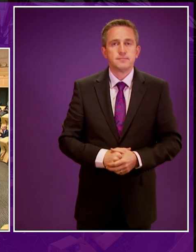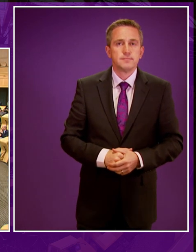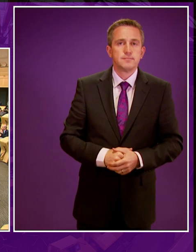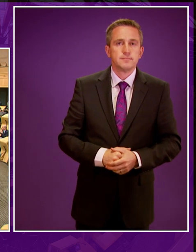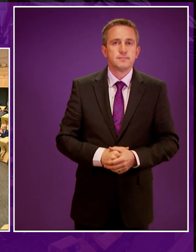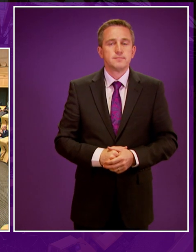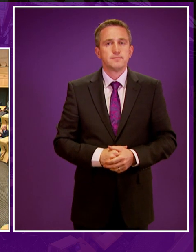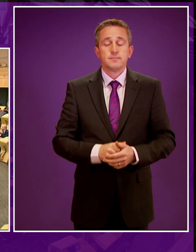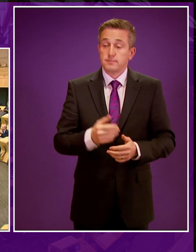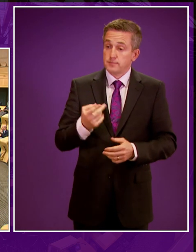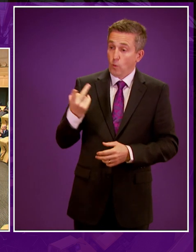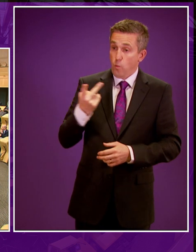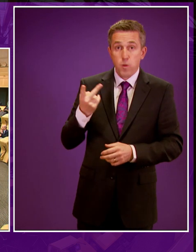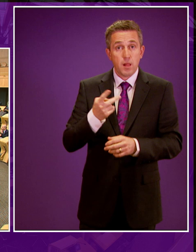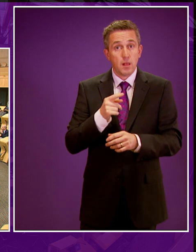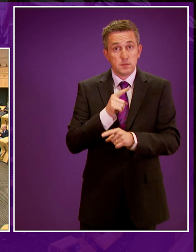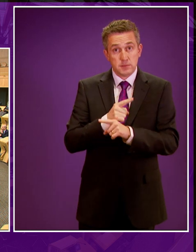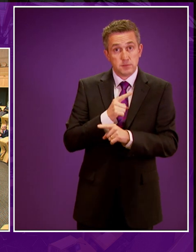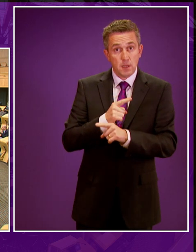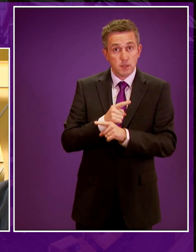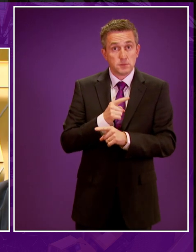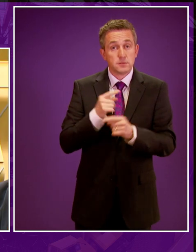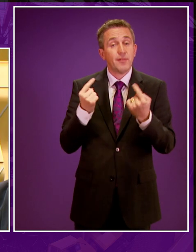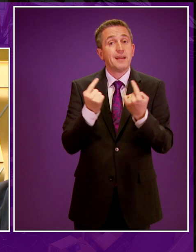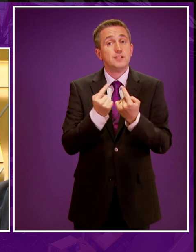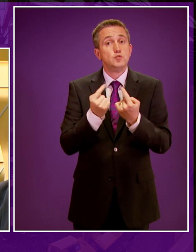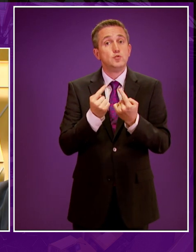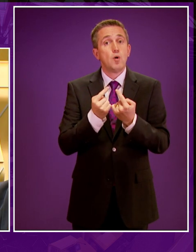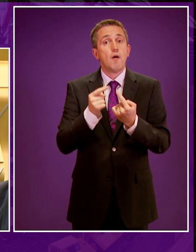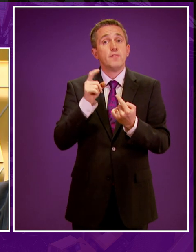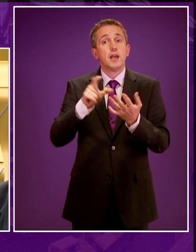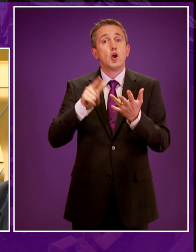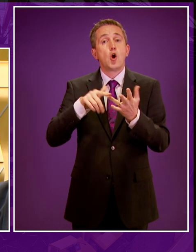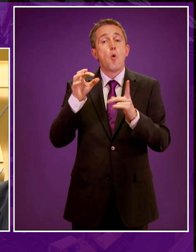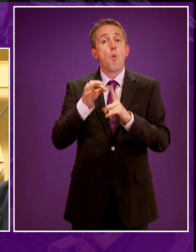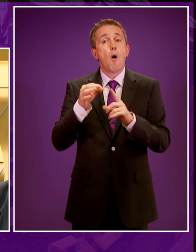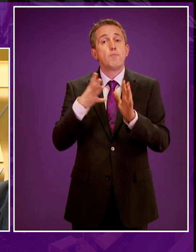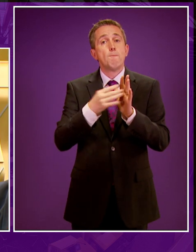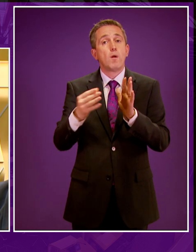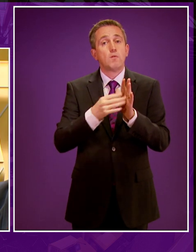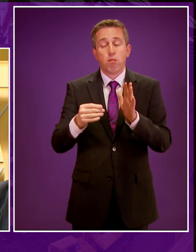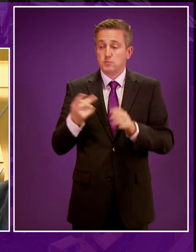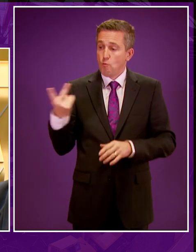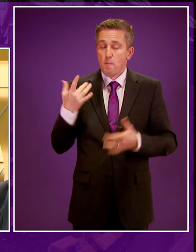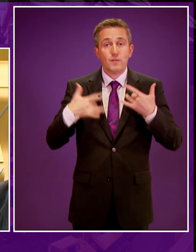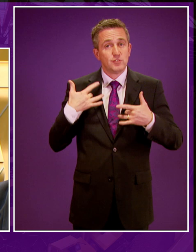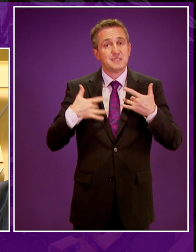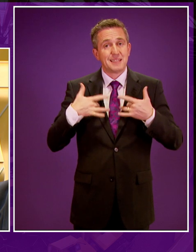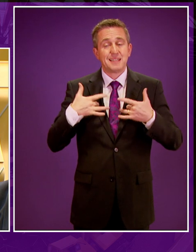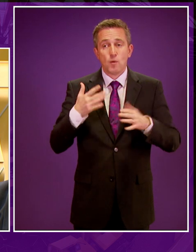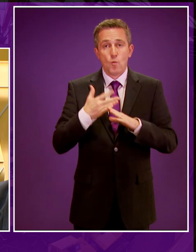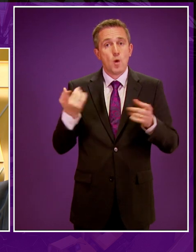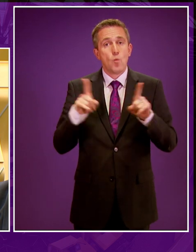I will happily discuss with Ms. Beamish, time permitting, the issue of cooperative models in renewables is something we share an interest in and I'd be keen to